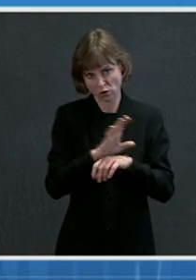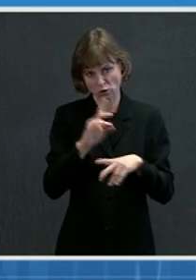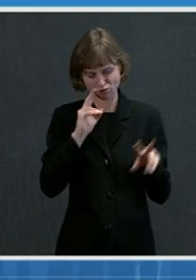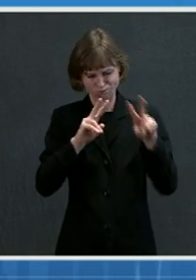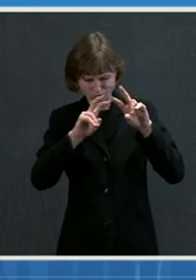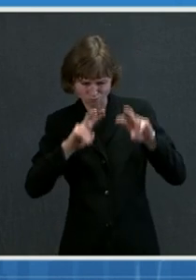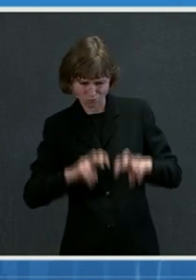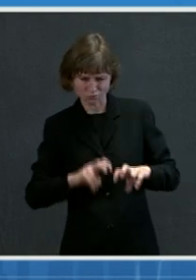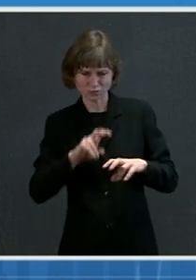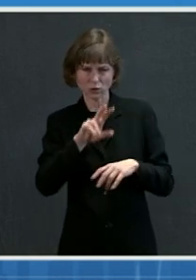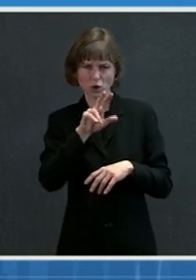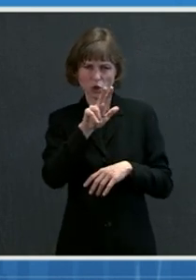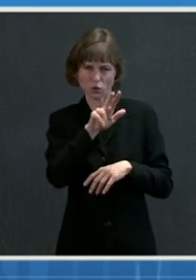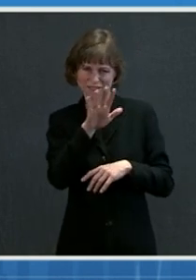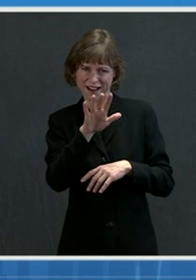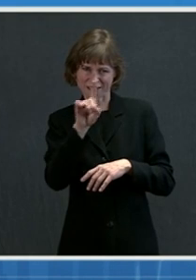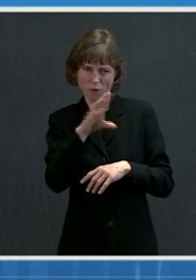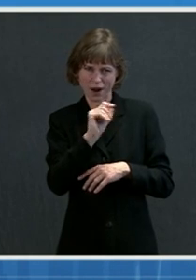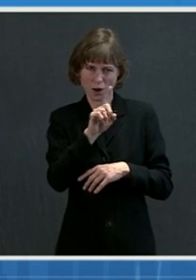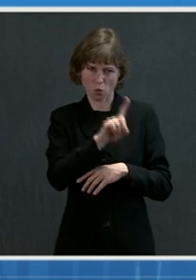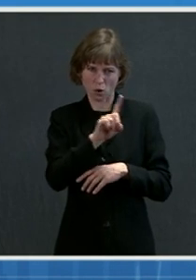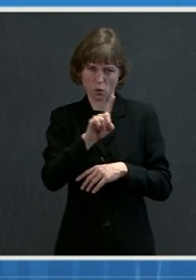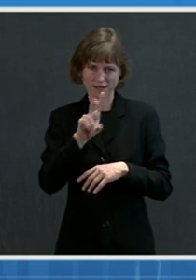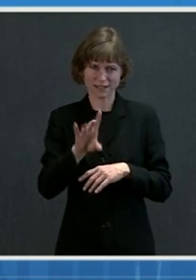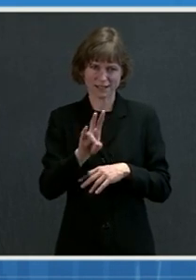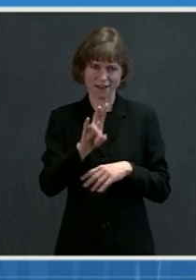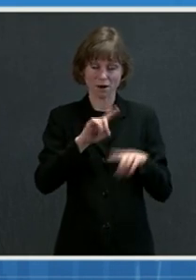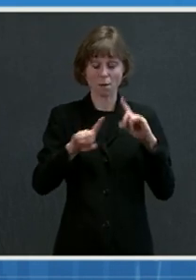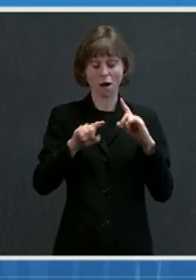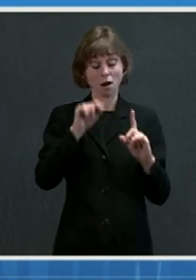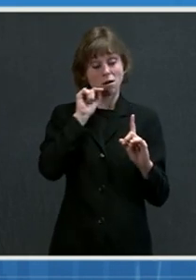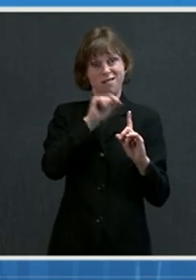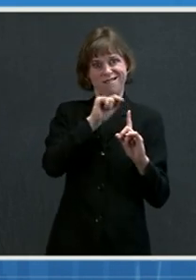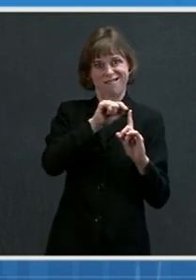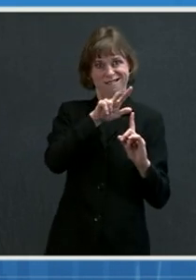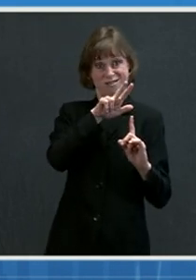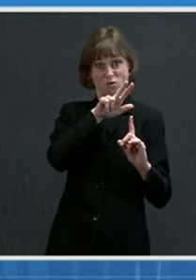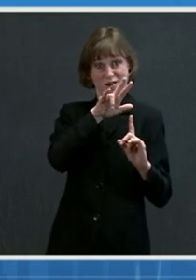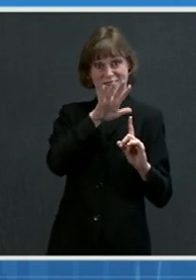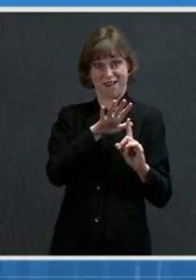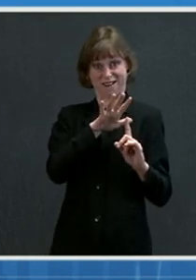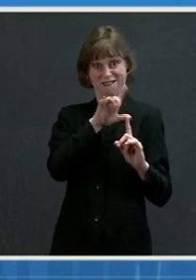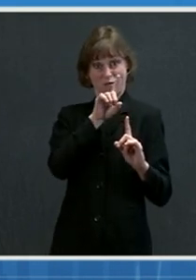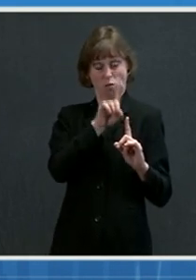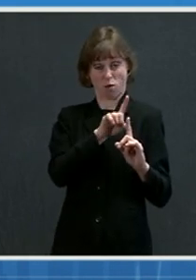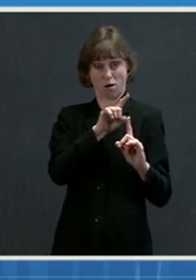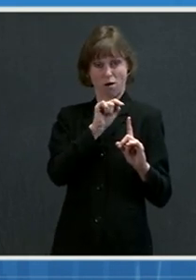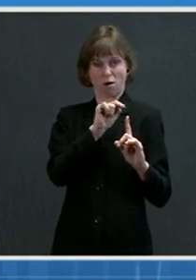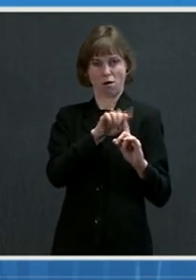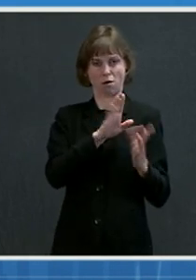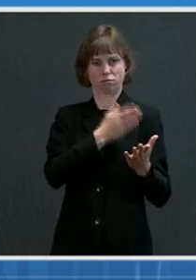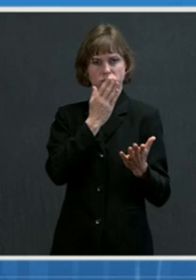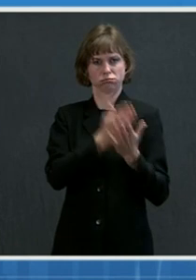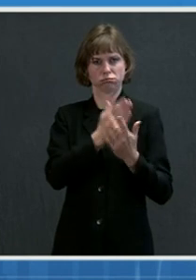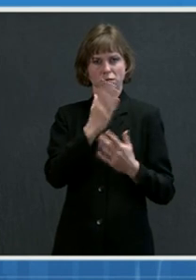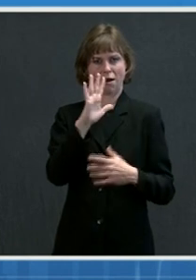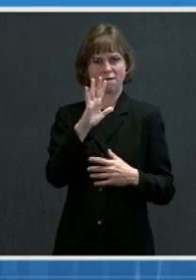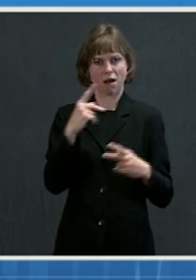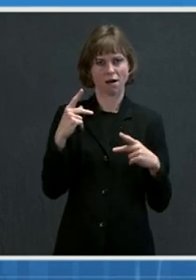351 and 117, but particularly with the 351, he demonstrated a five-fold